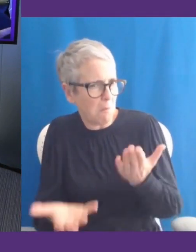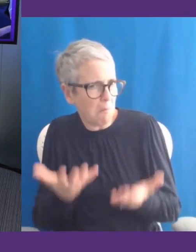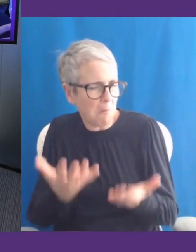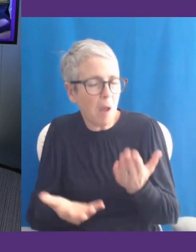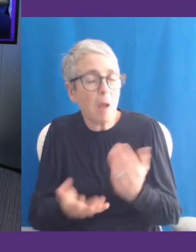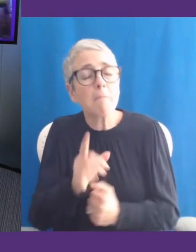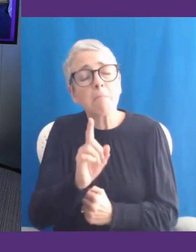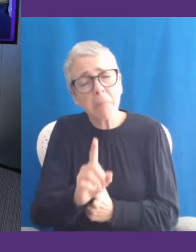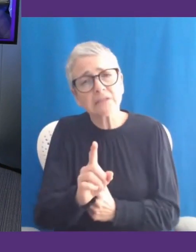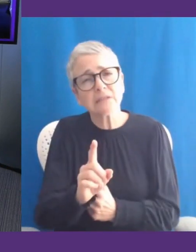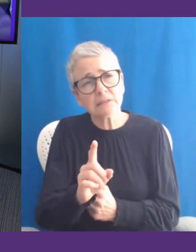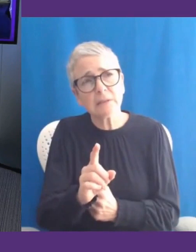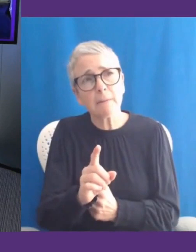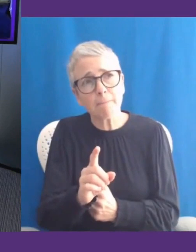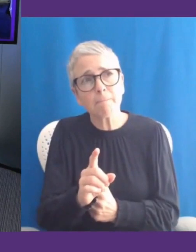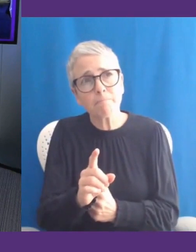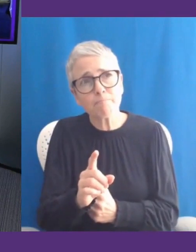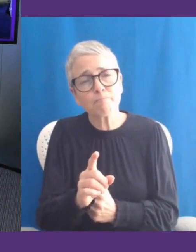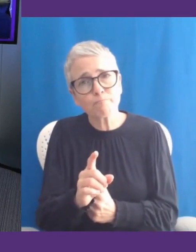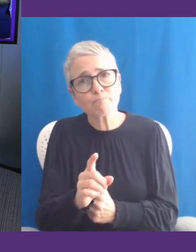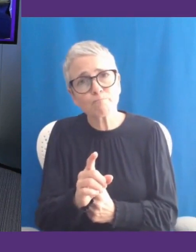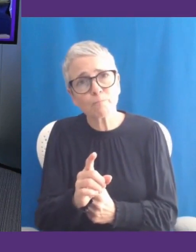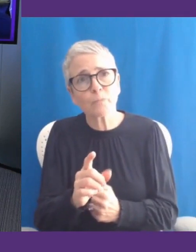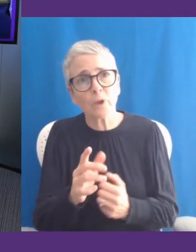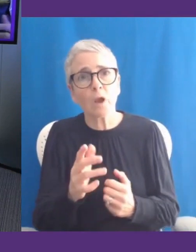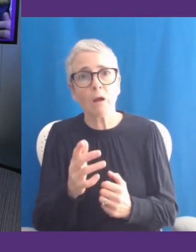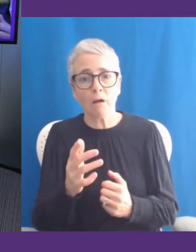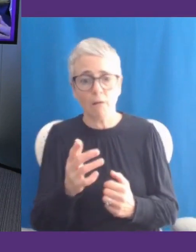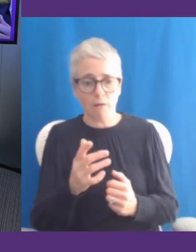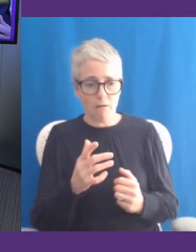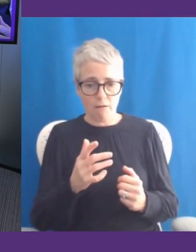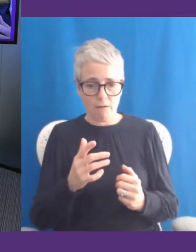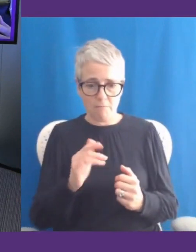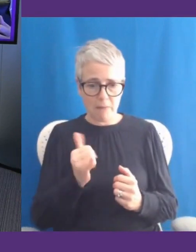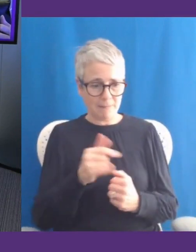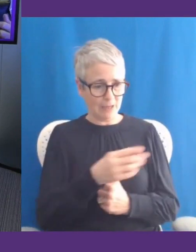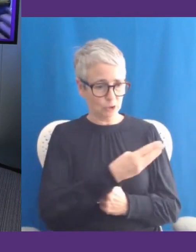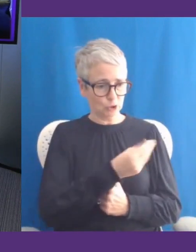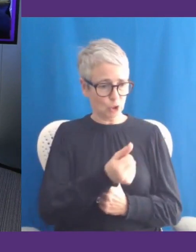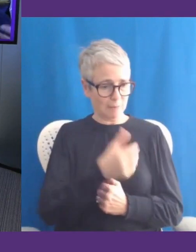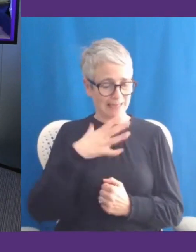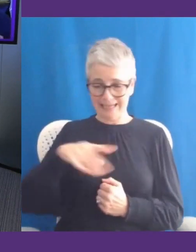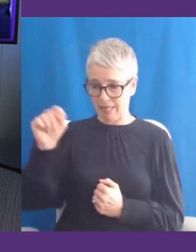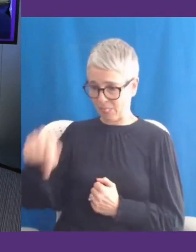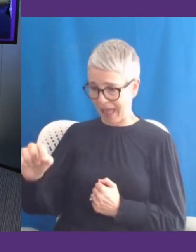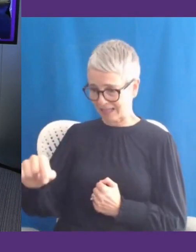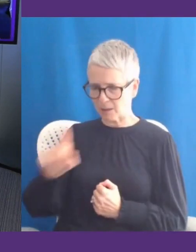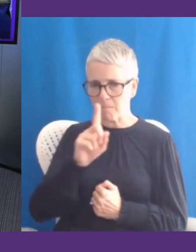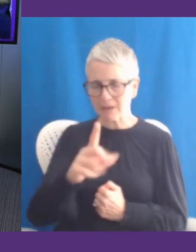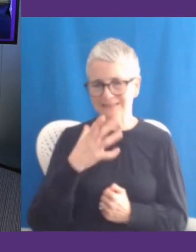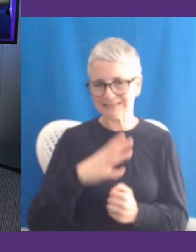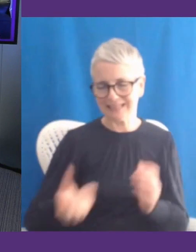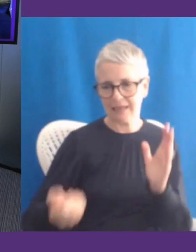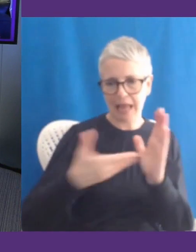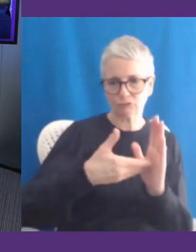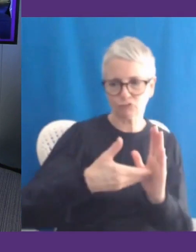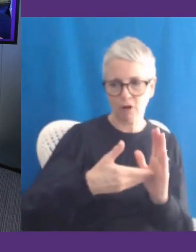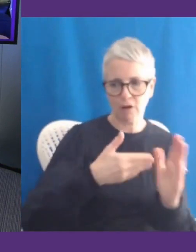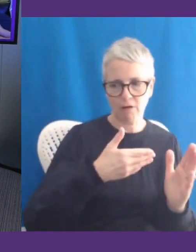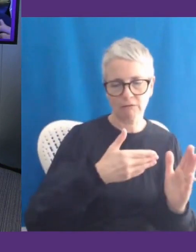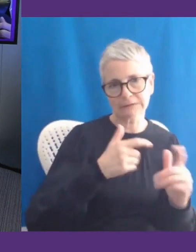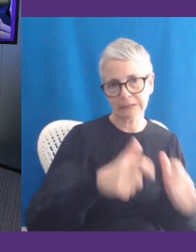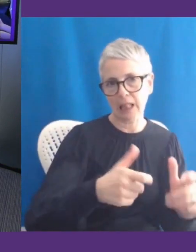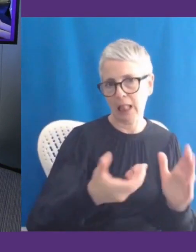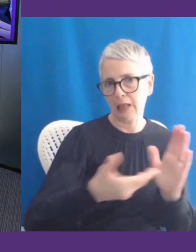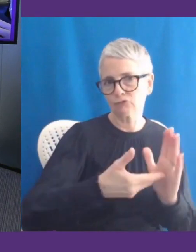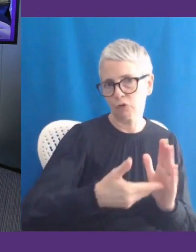need that and assistive technology. So making sure it works well together. And that often comes up in regulation as well in